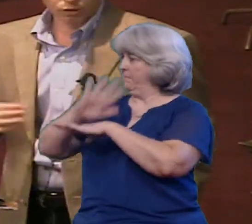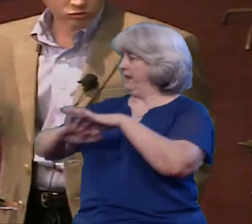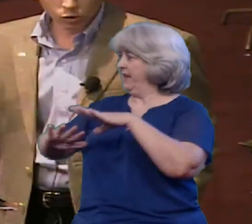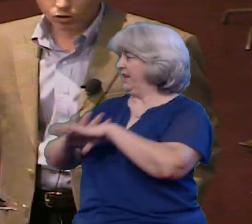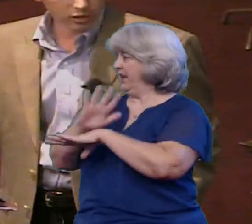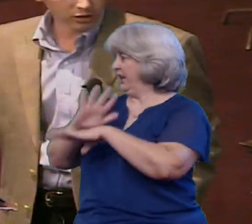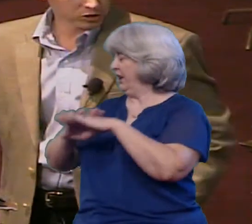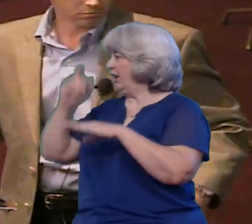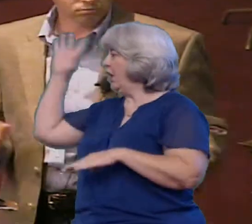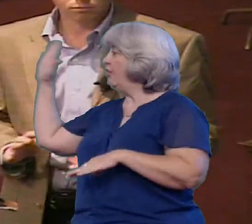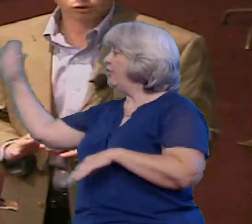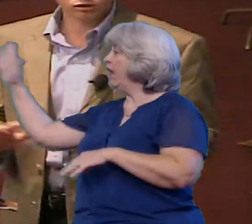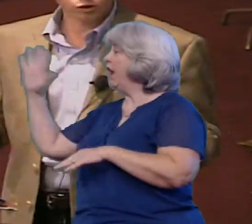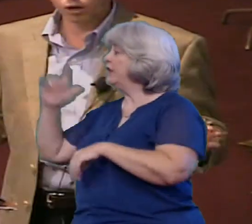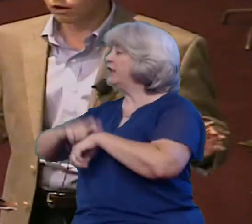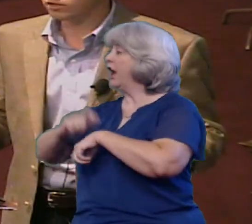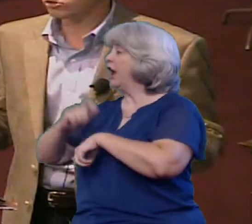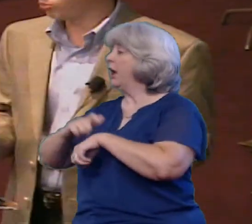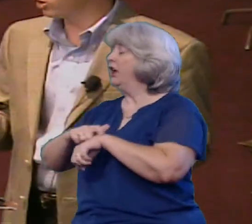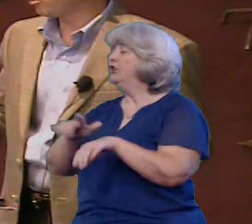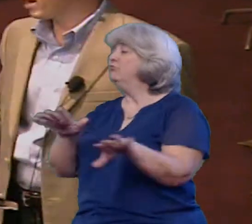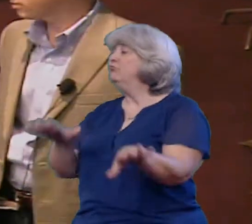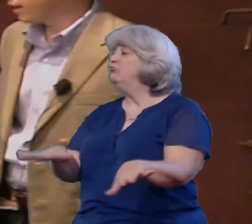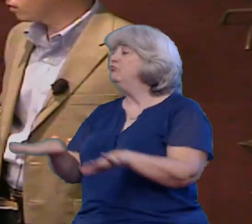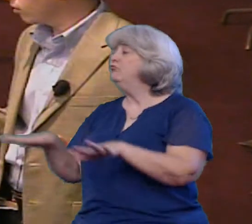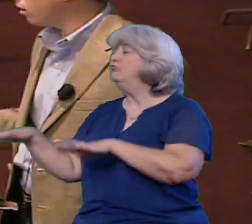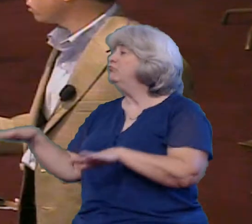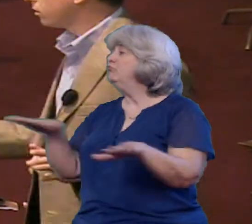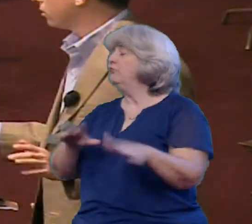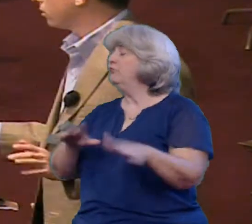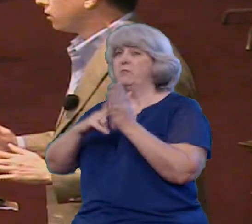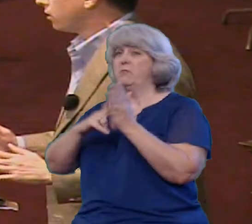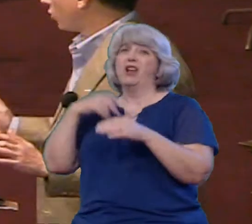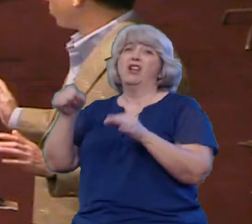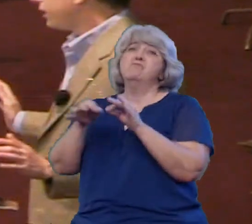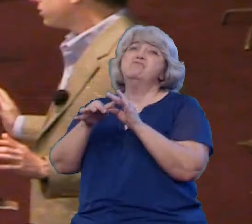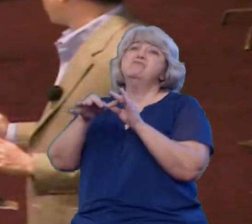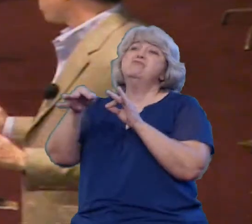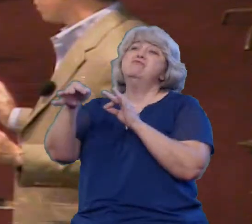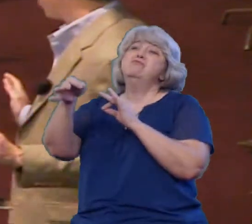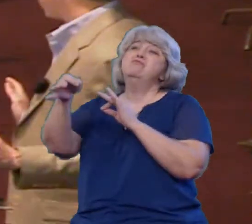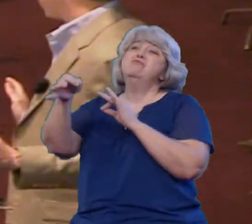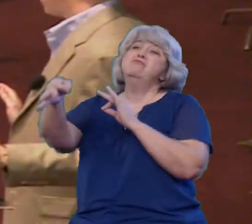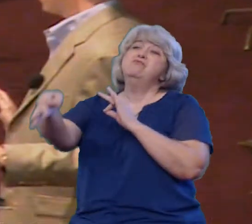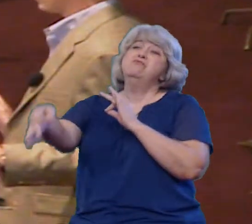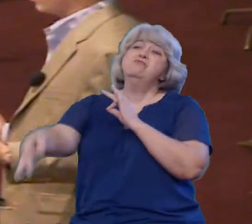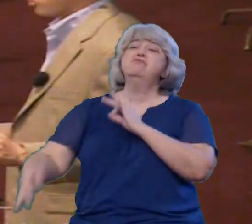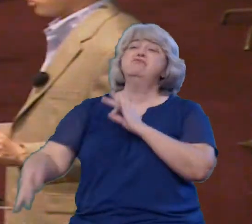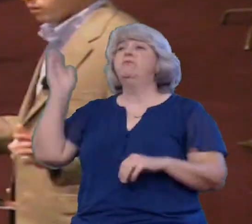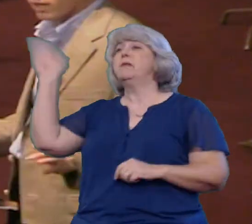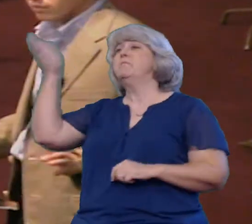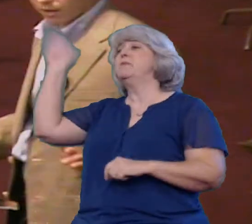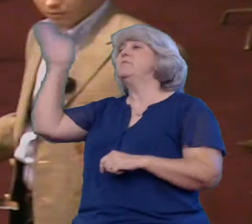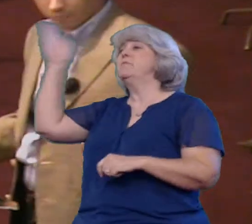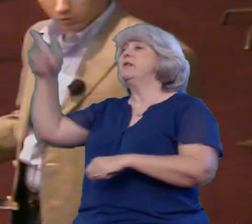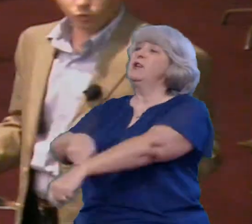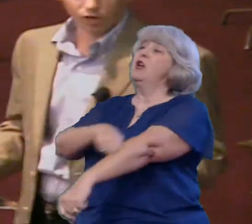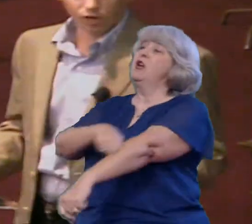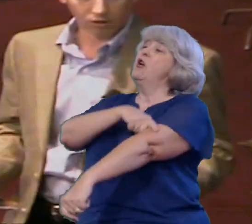beach time So there's no rush There is no hurry So if we go past 8 o'clock You're on beach time Because that's what I'm on now So we may